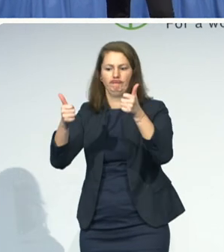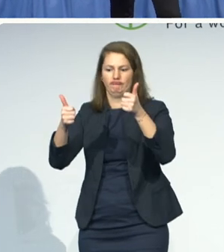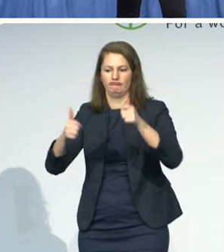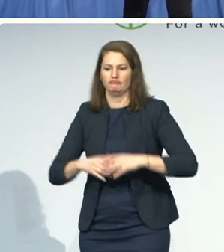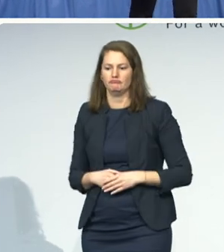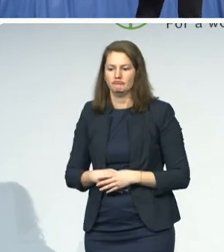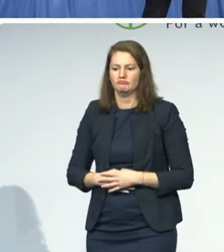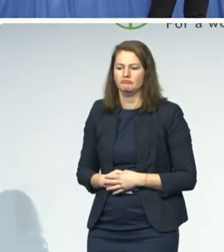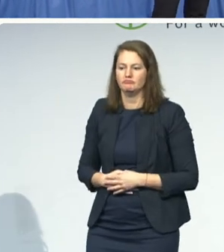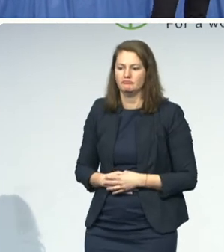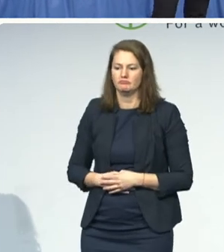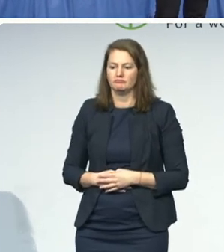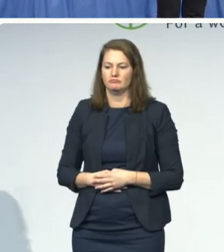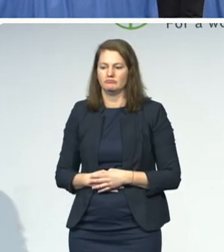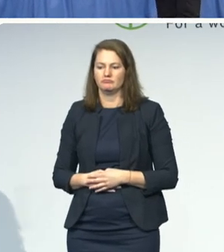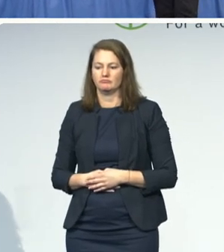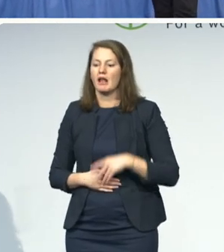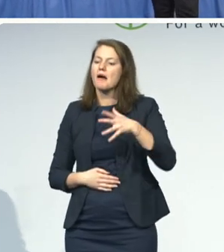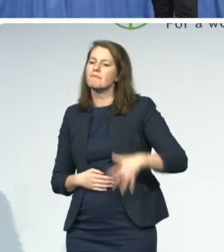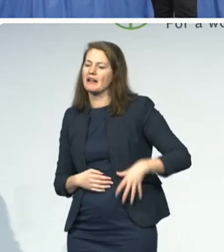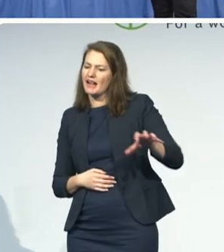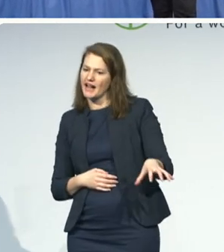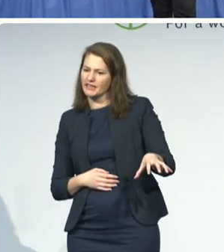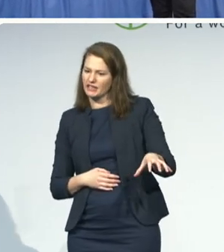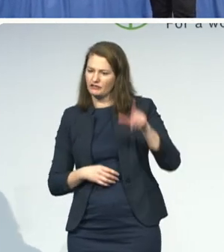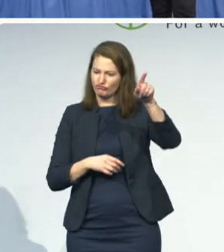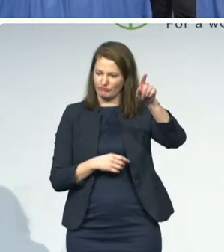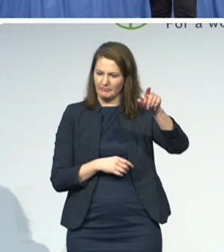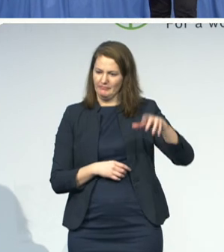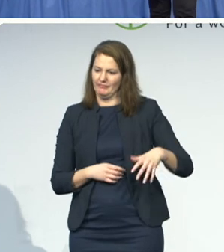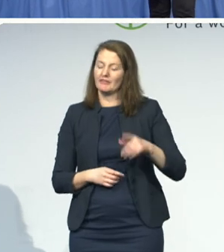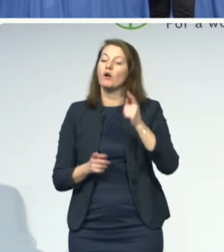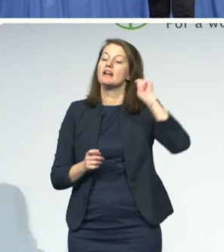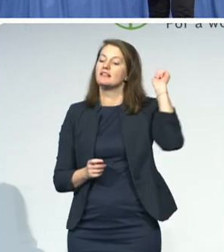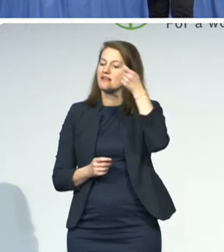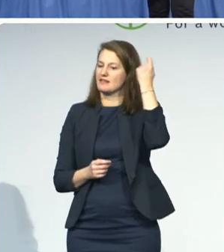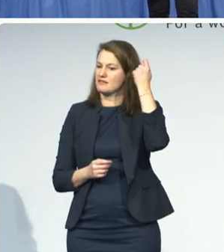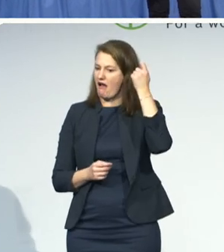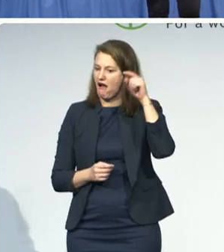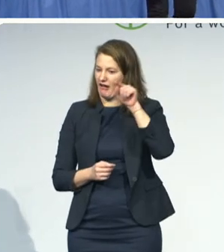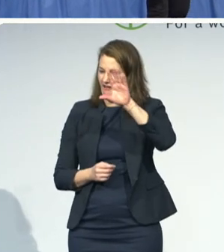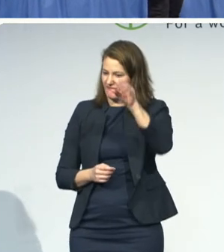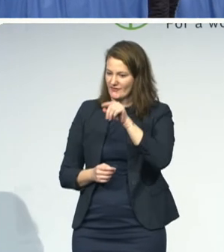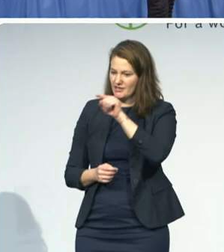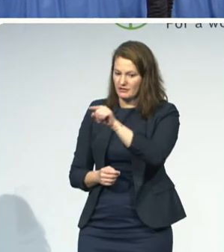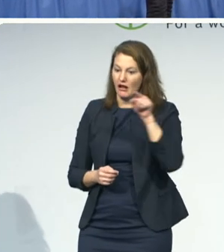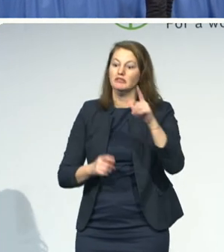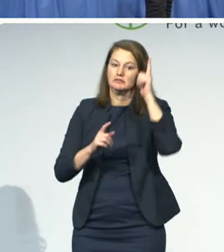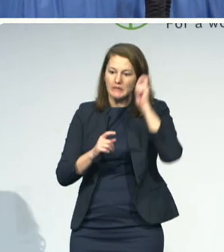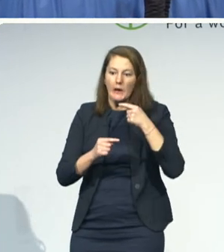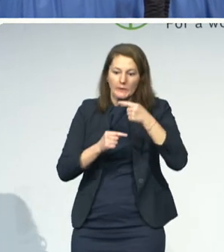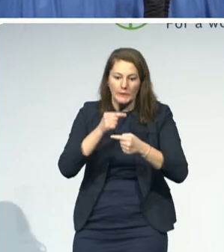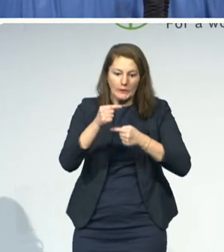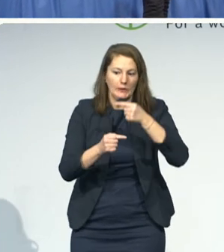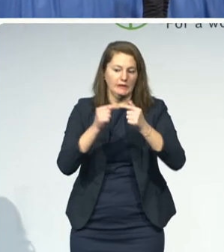fully outside the U.S., and I'm very proud to be working first, actually, in developing countries. So, with